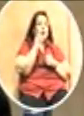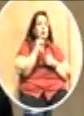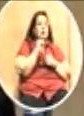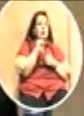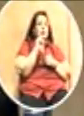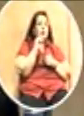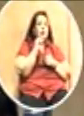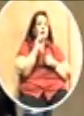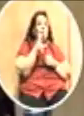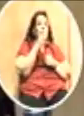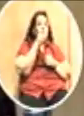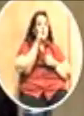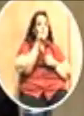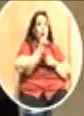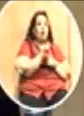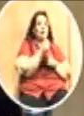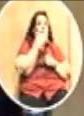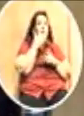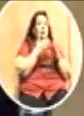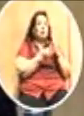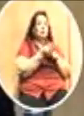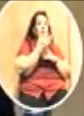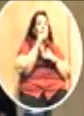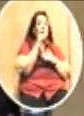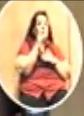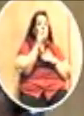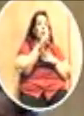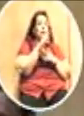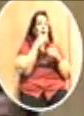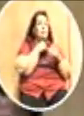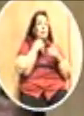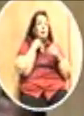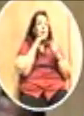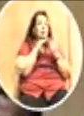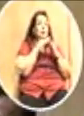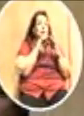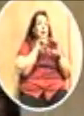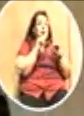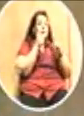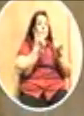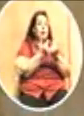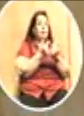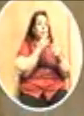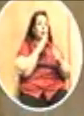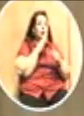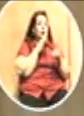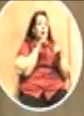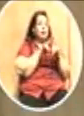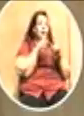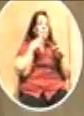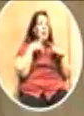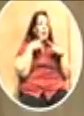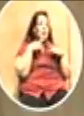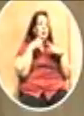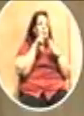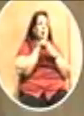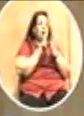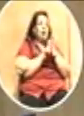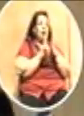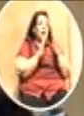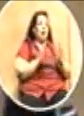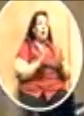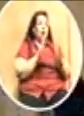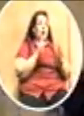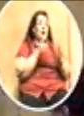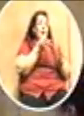Good morning. Good morning, Mr. Mayor, members of City Council. Speaking as a retired lawyer with an expertise in